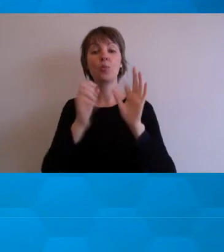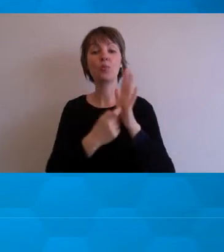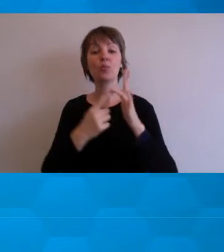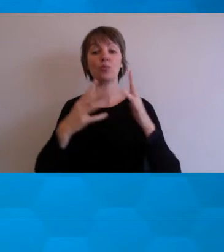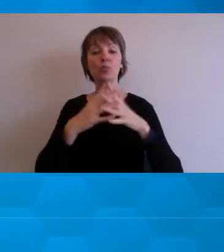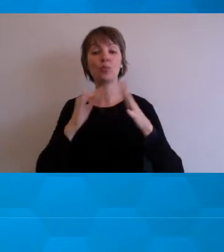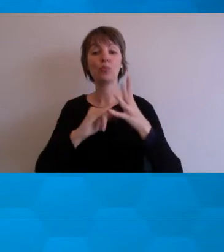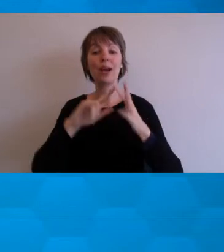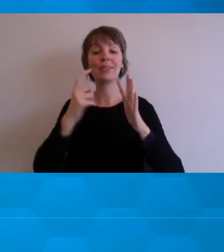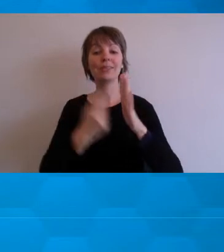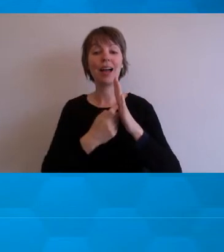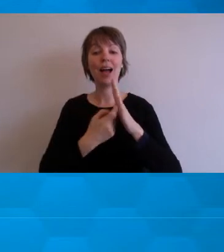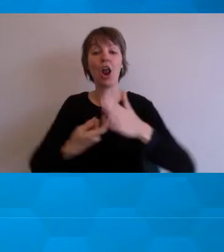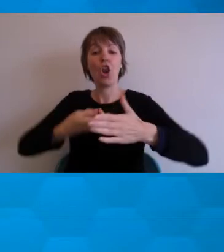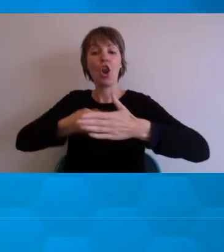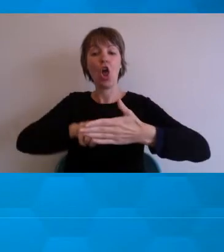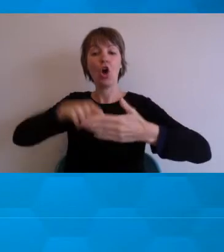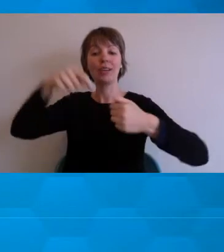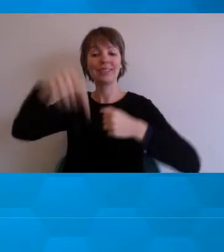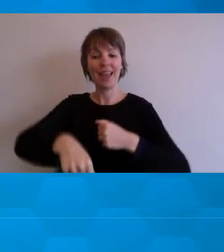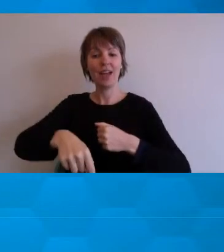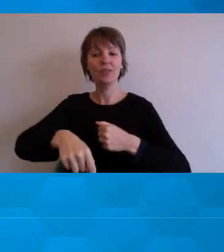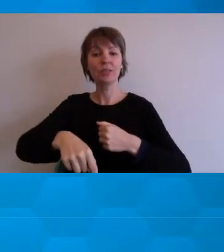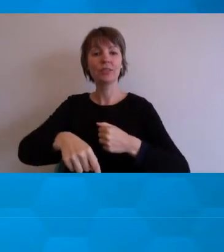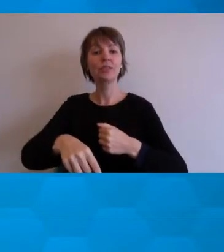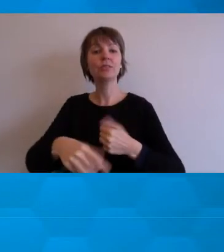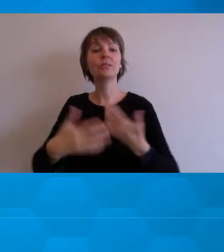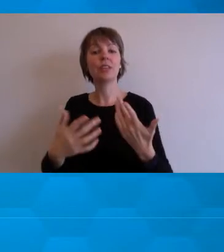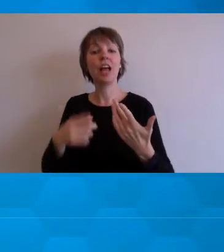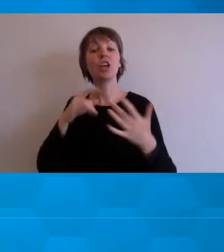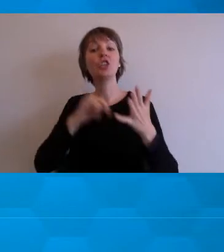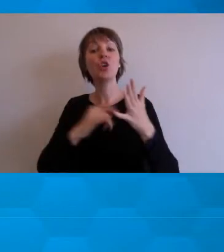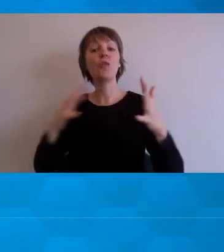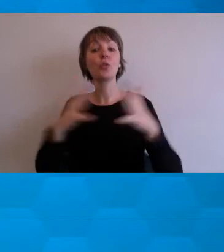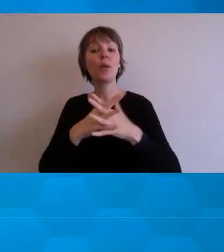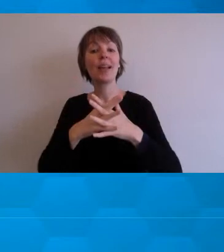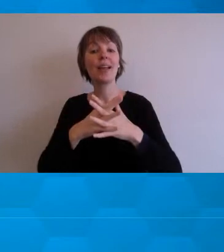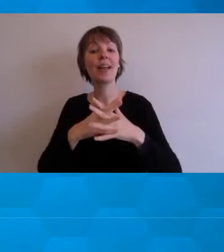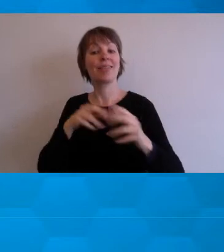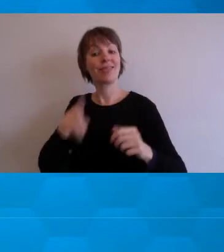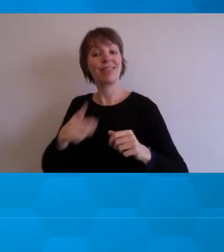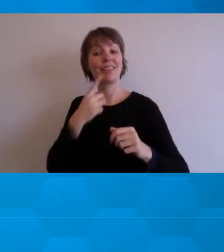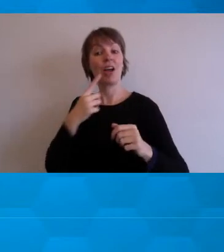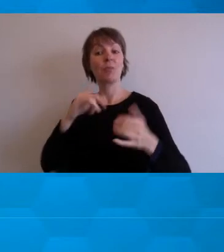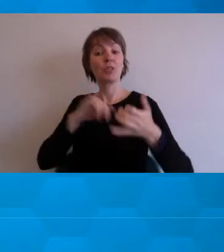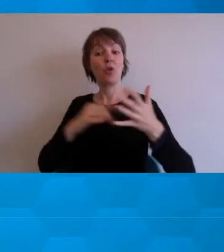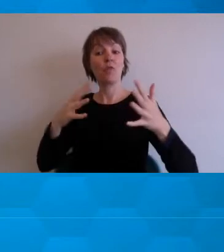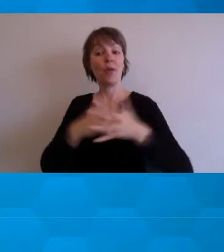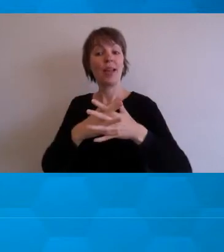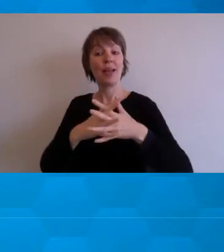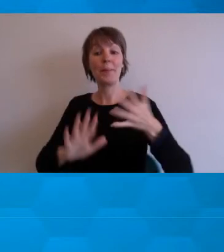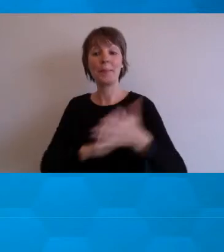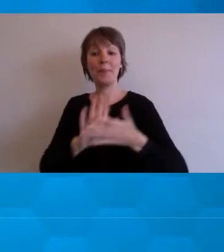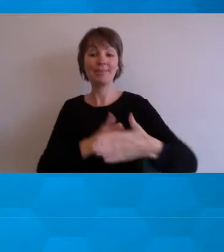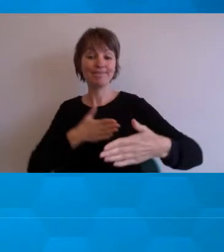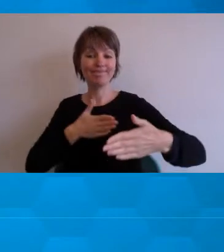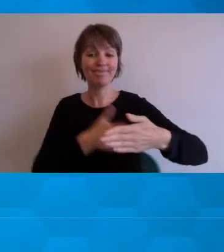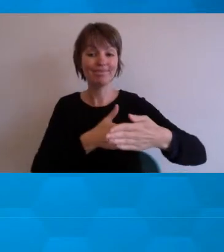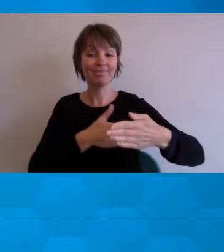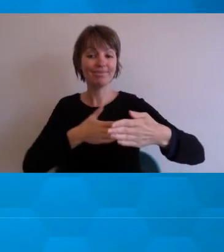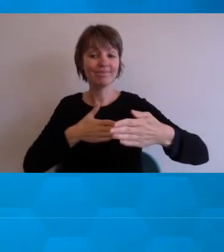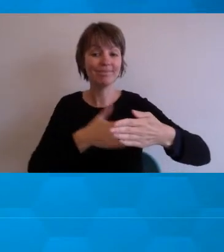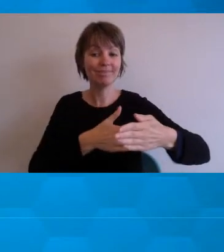lockdown software, such as Safe Exam Browser, stops students from accessing documents, software or the internet